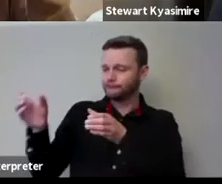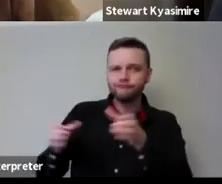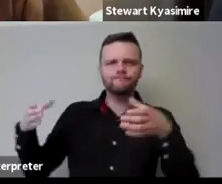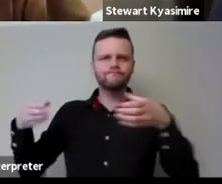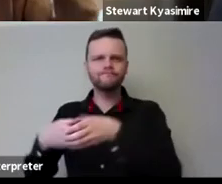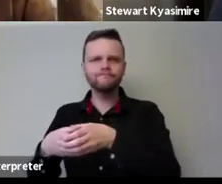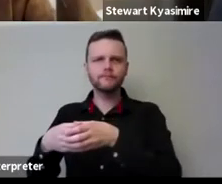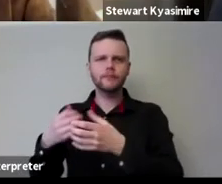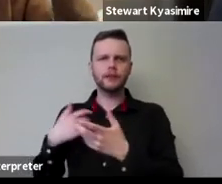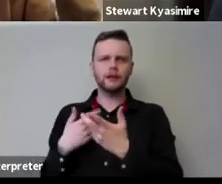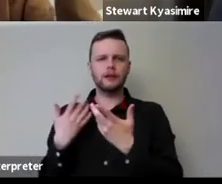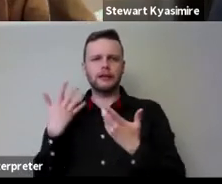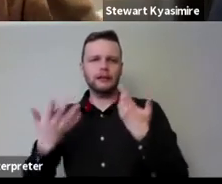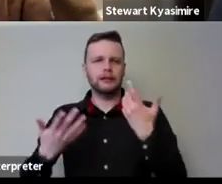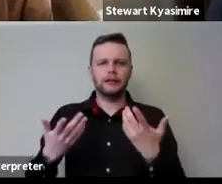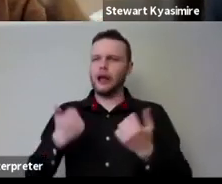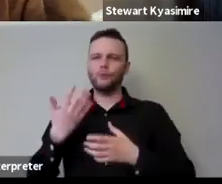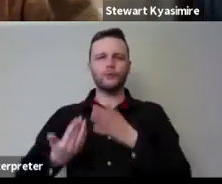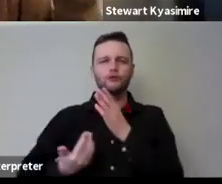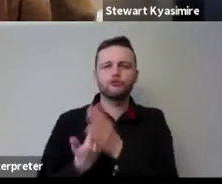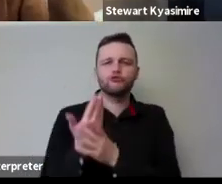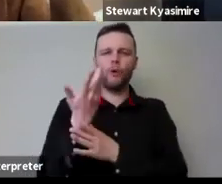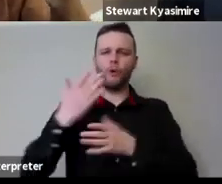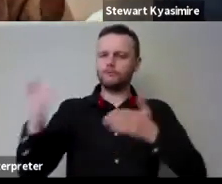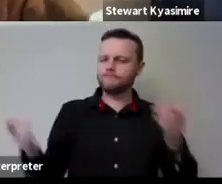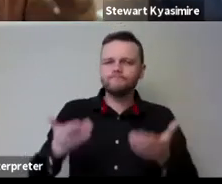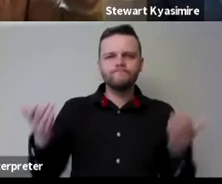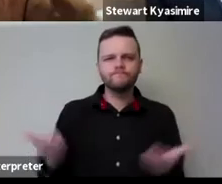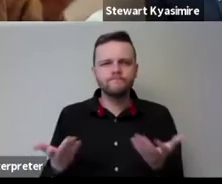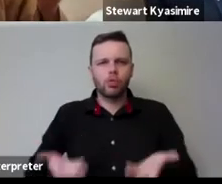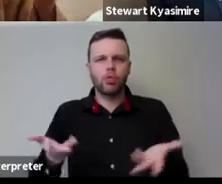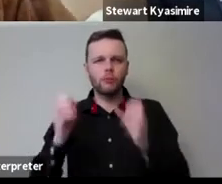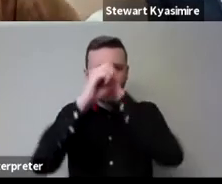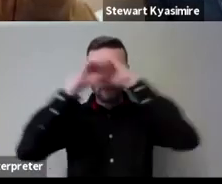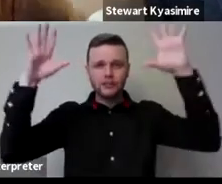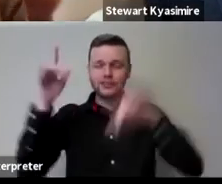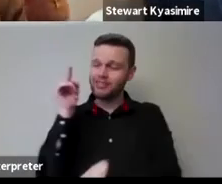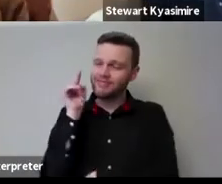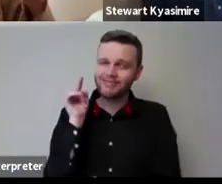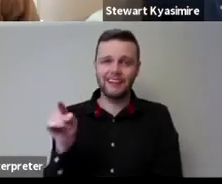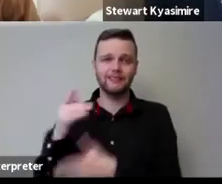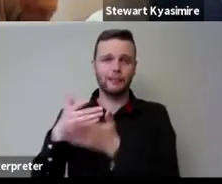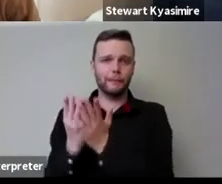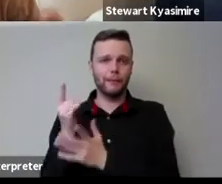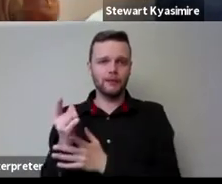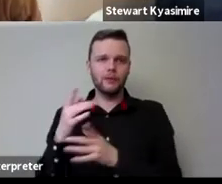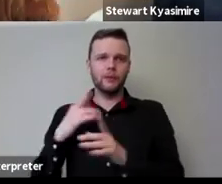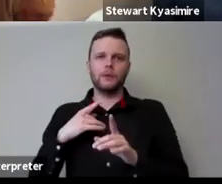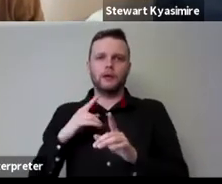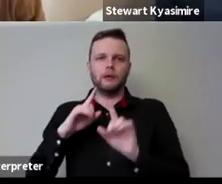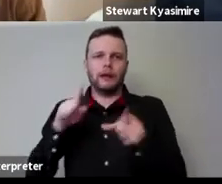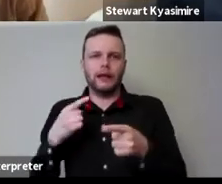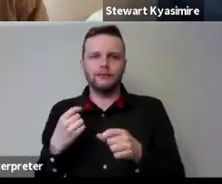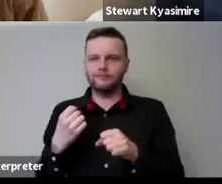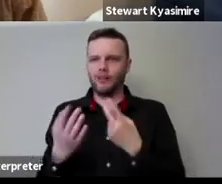uh grow and foster and drive imagination that's the bit that's the bit that you cannot get anywhere